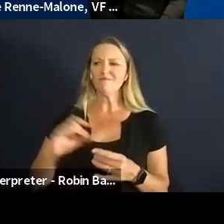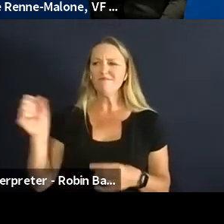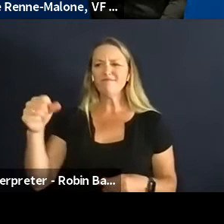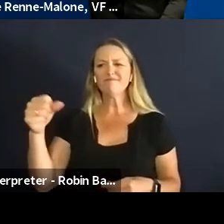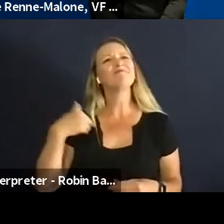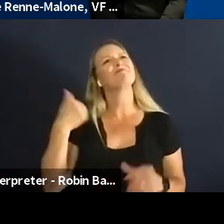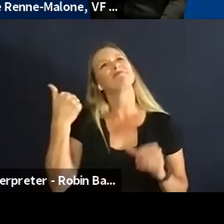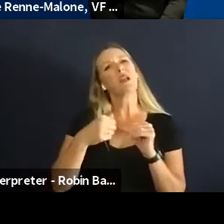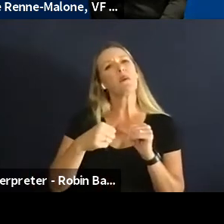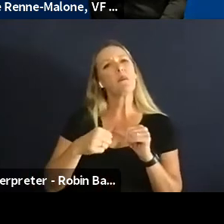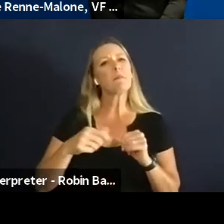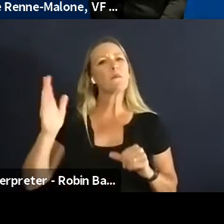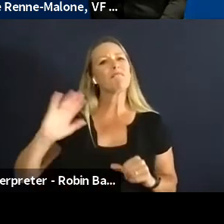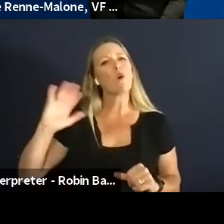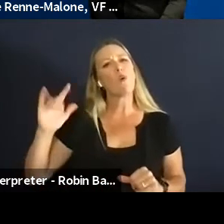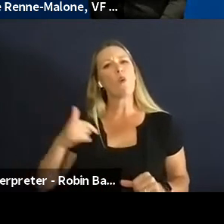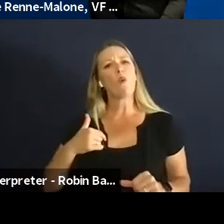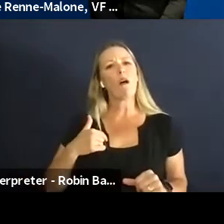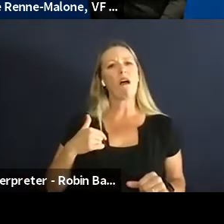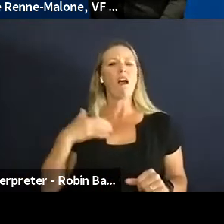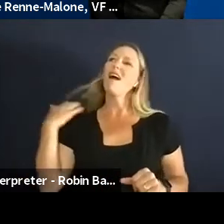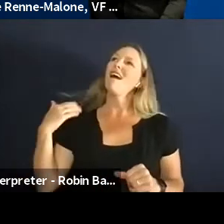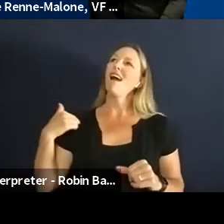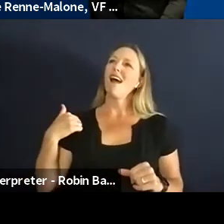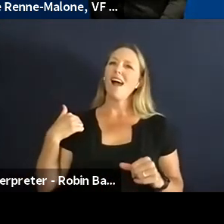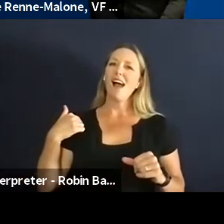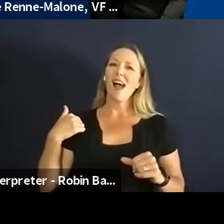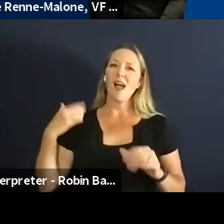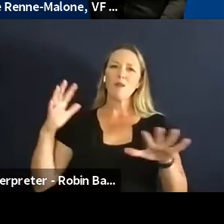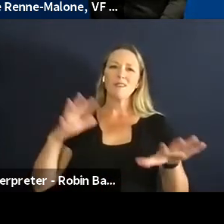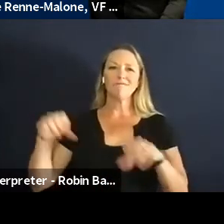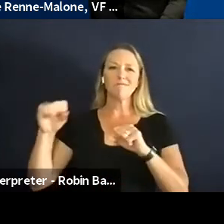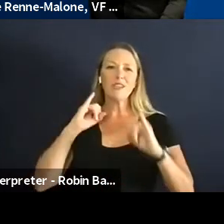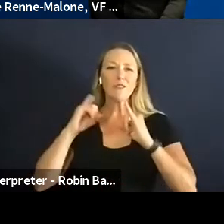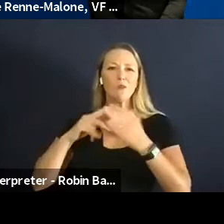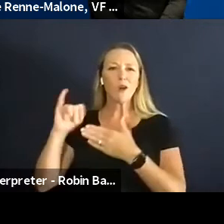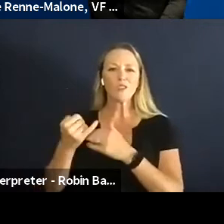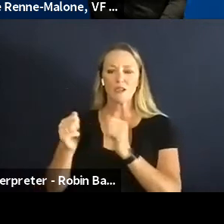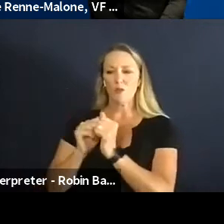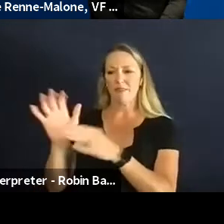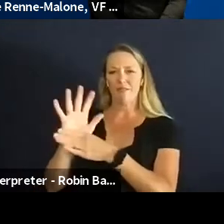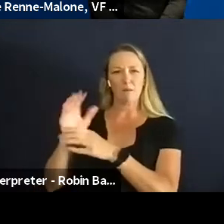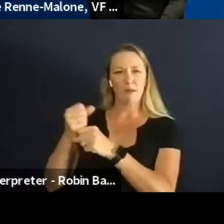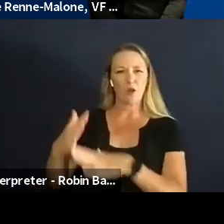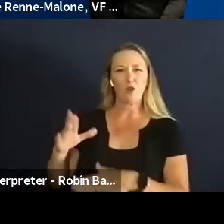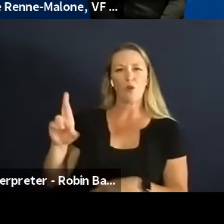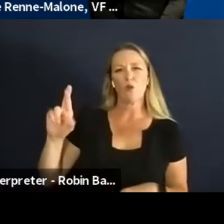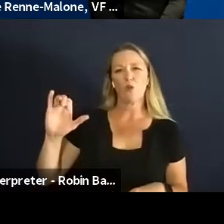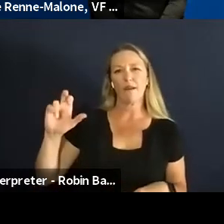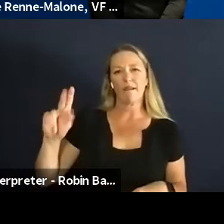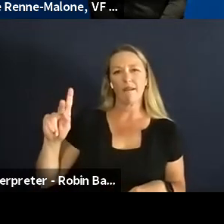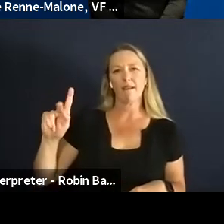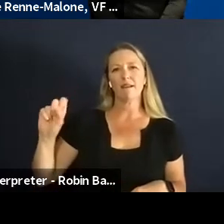was um I've been doing this interview project with um this filmmaker Rick Stevenson um